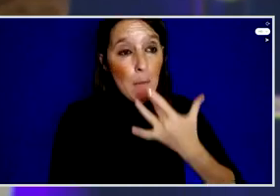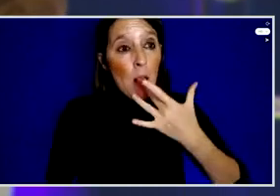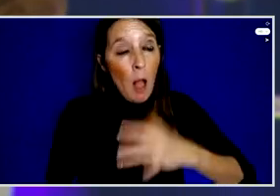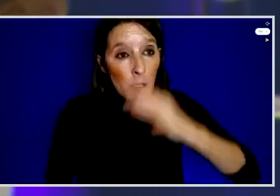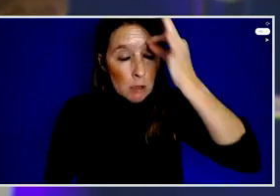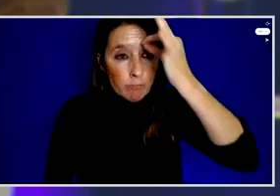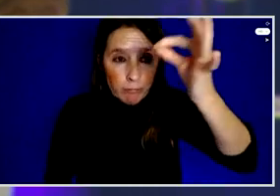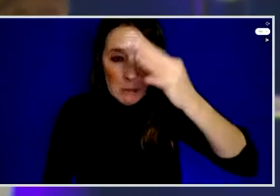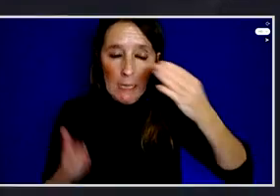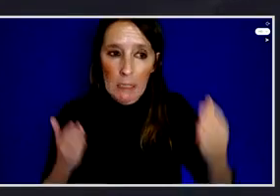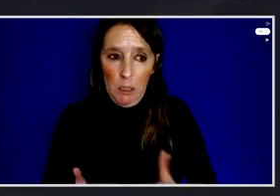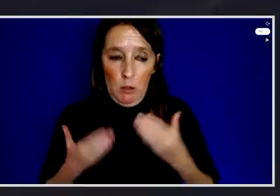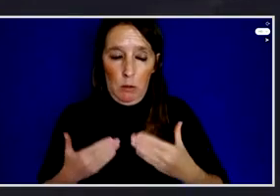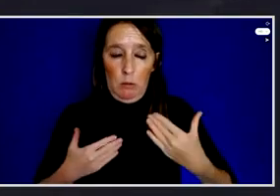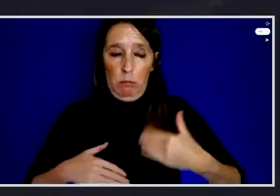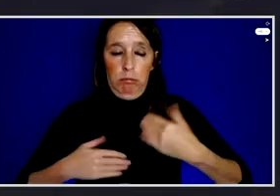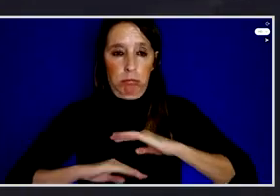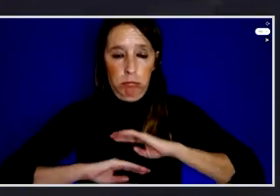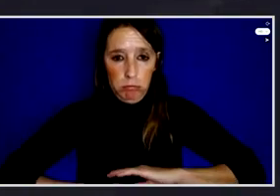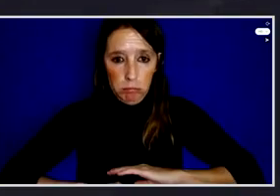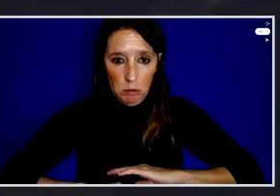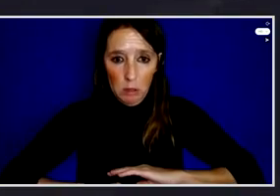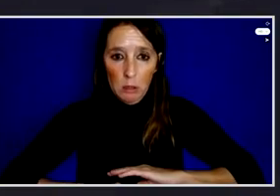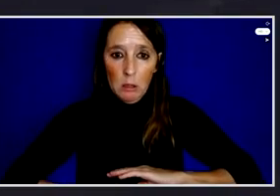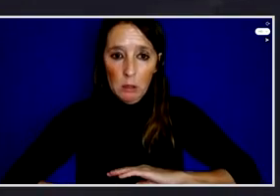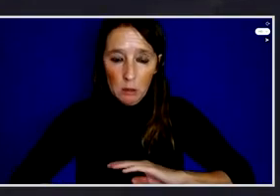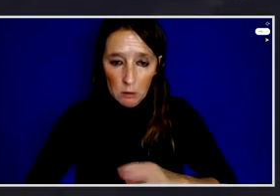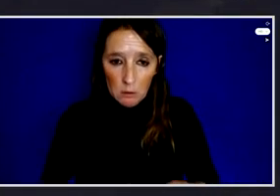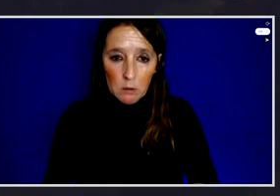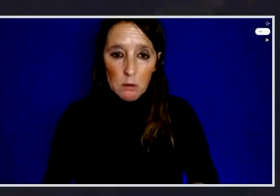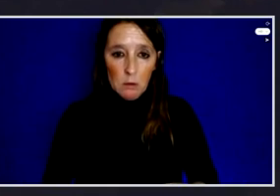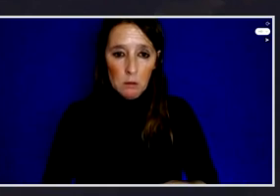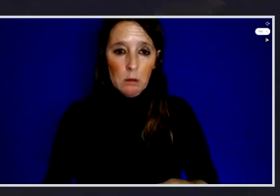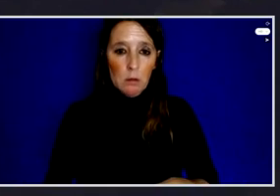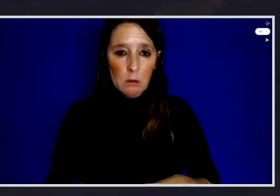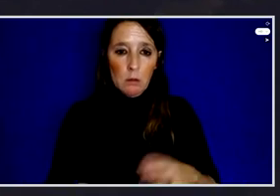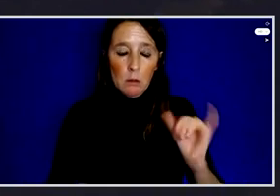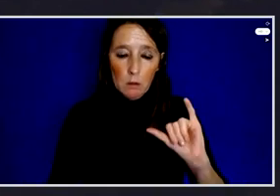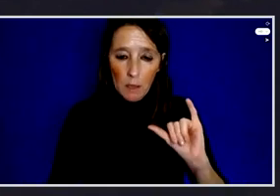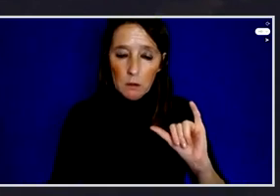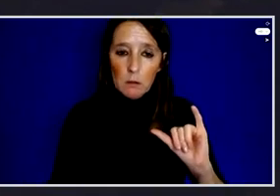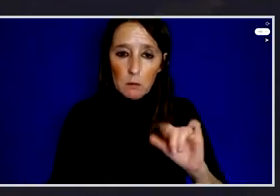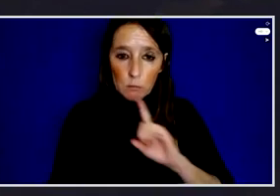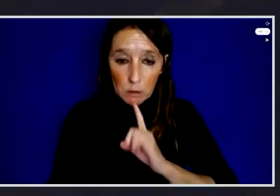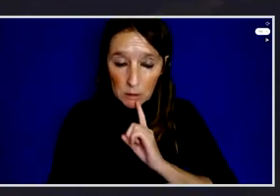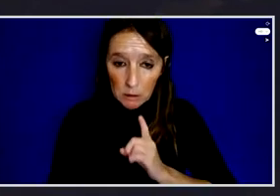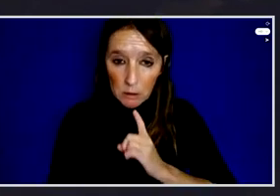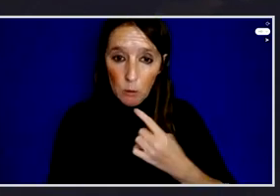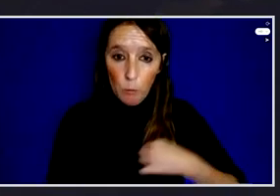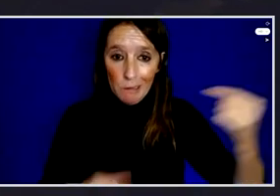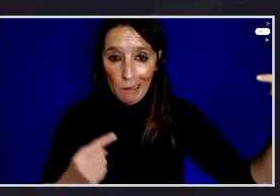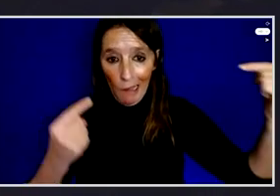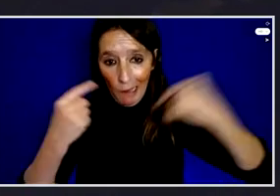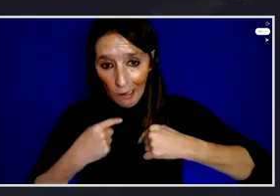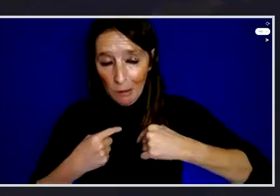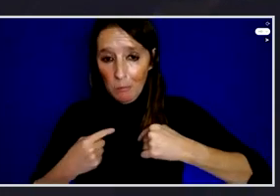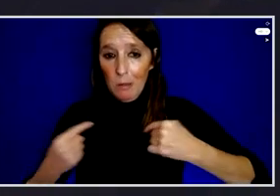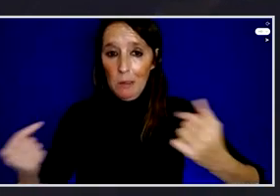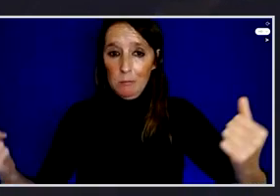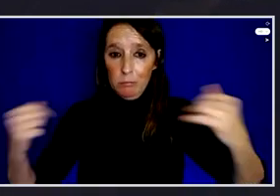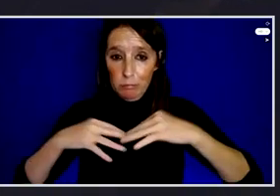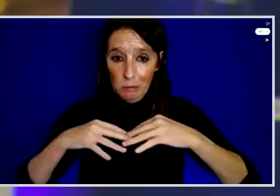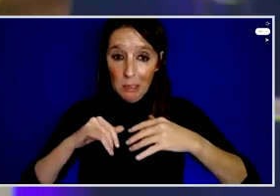Like, all journalists from like districts or delays, so many journalists in the jail still now.